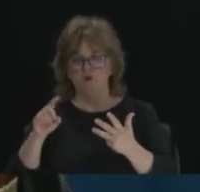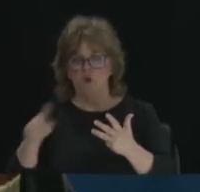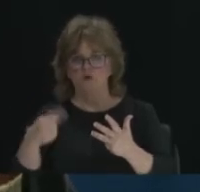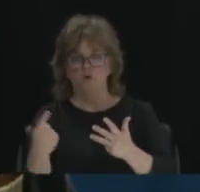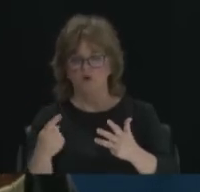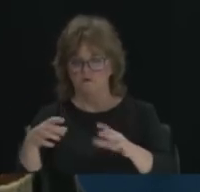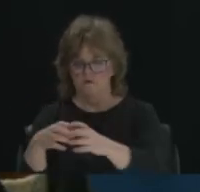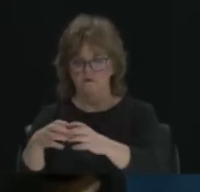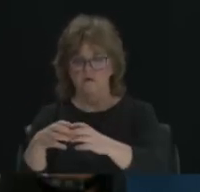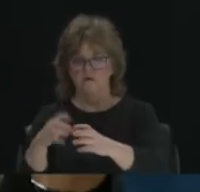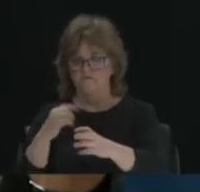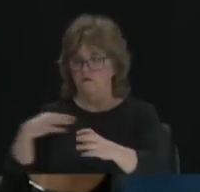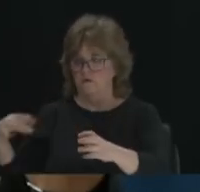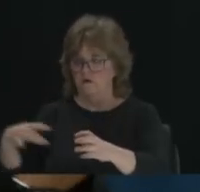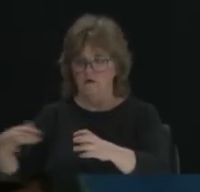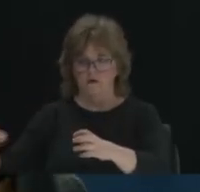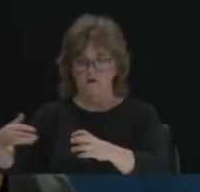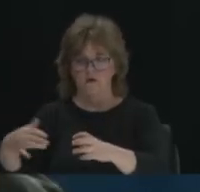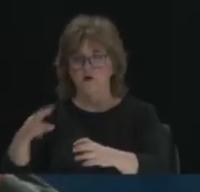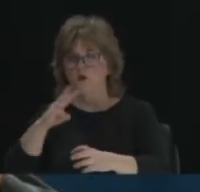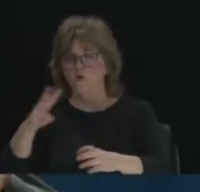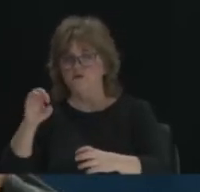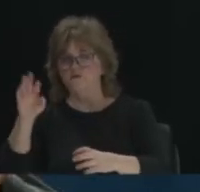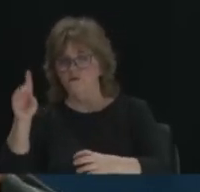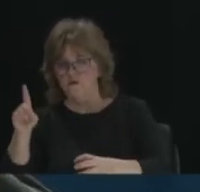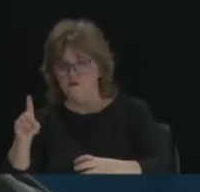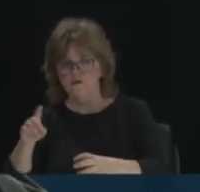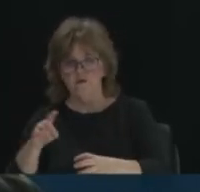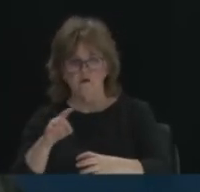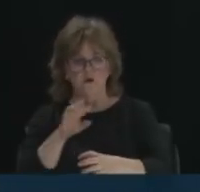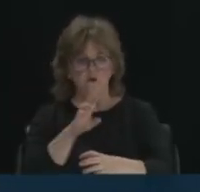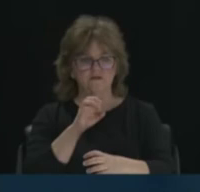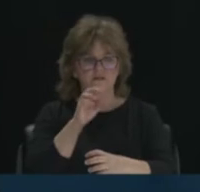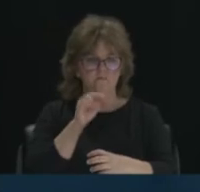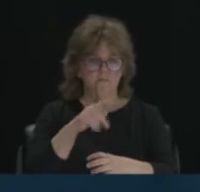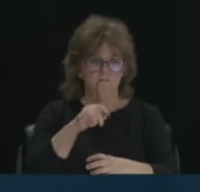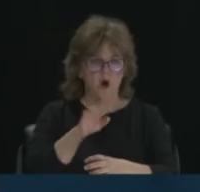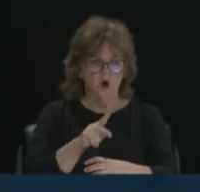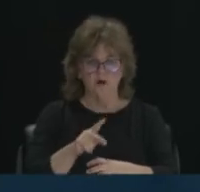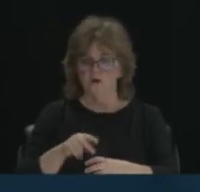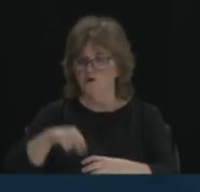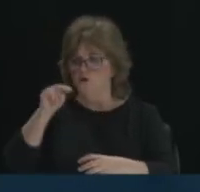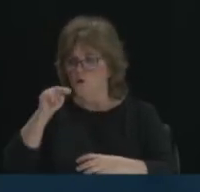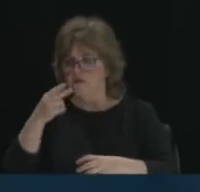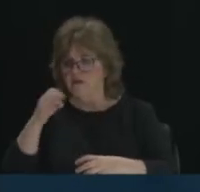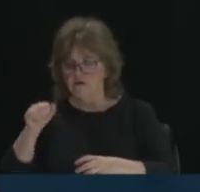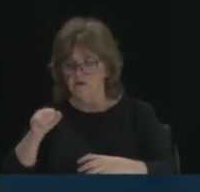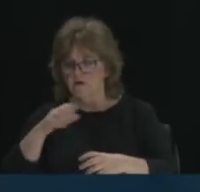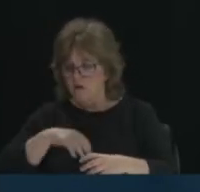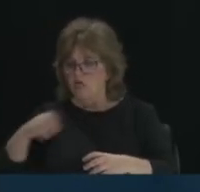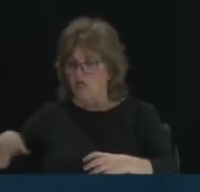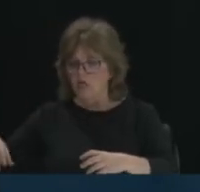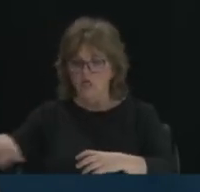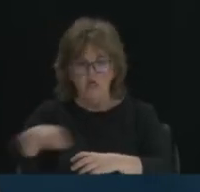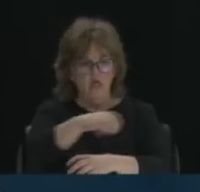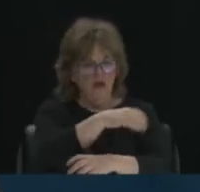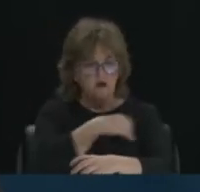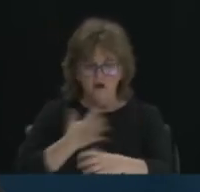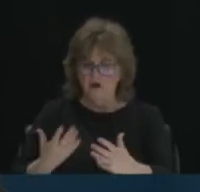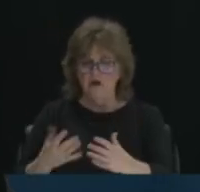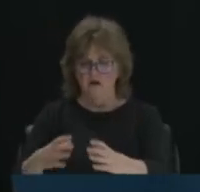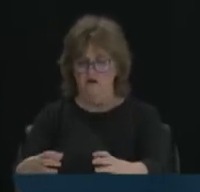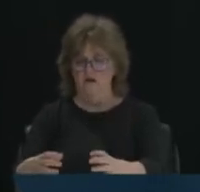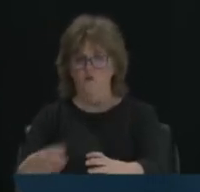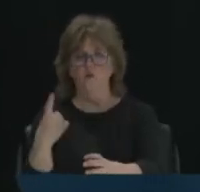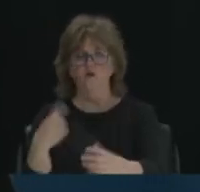Westwood, Residence Park, Northern Hills. I mean, you know, when you think about, I